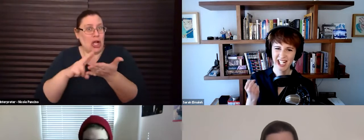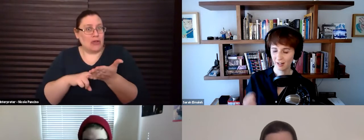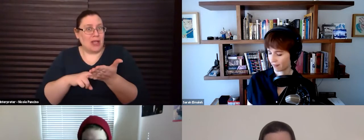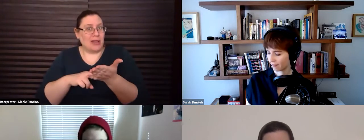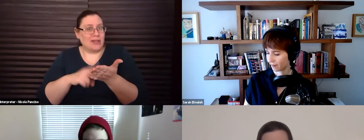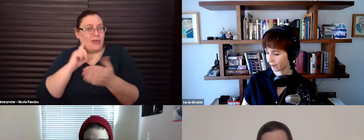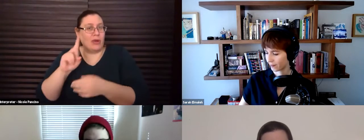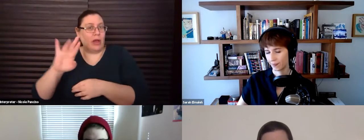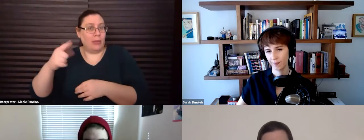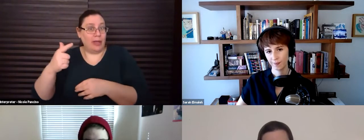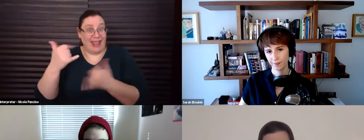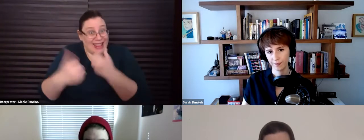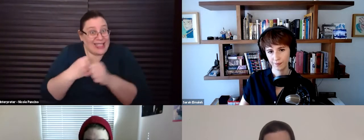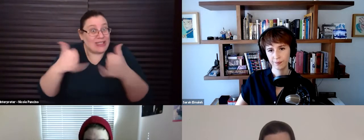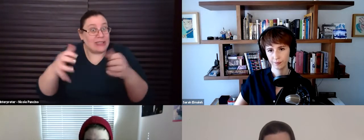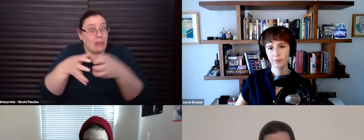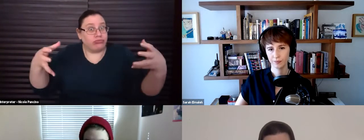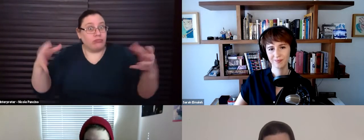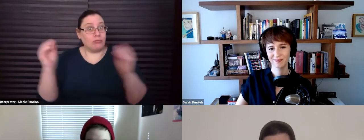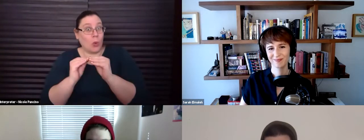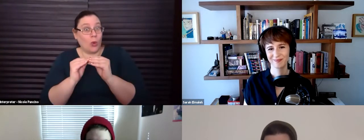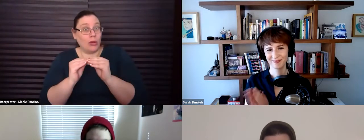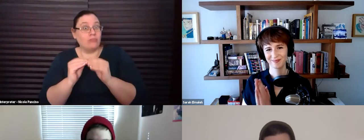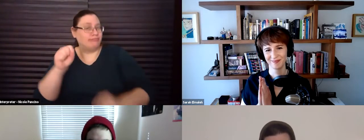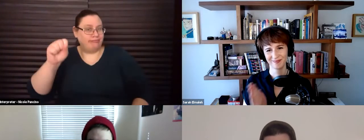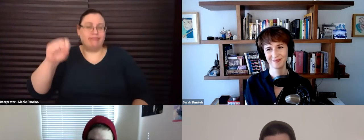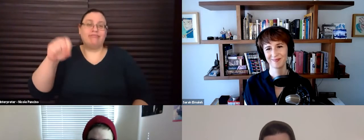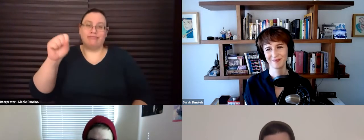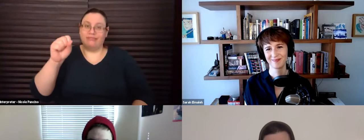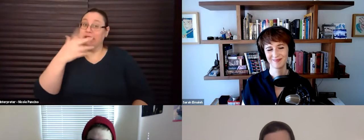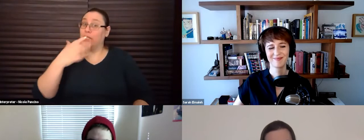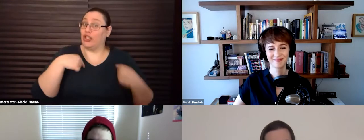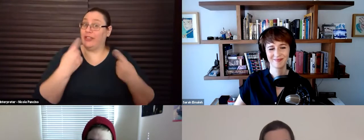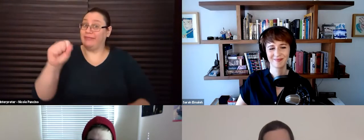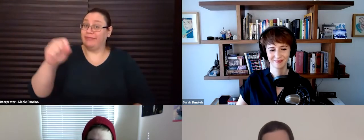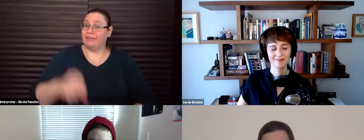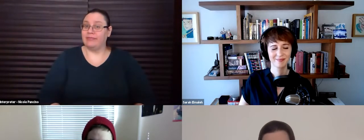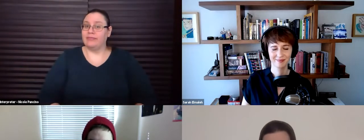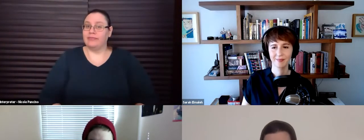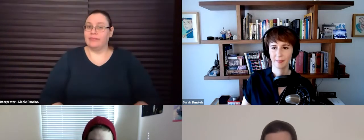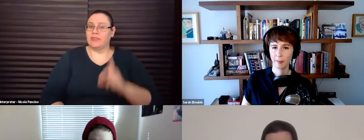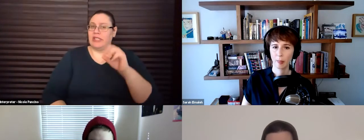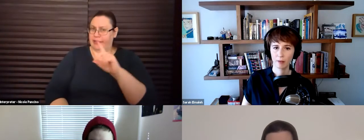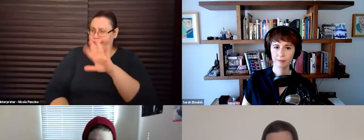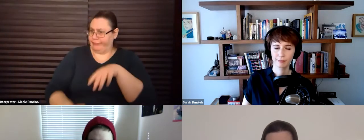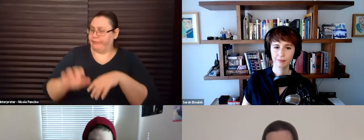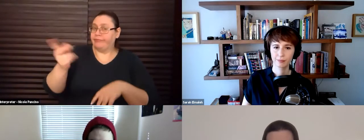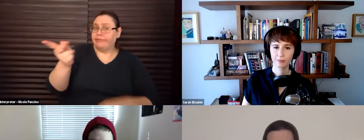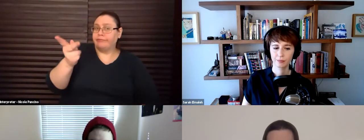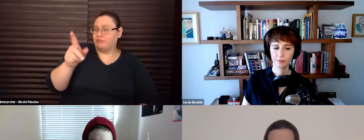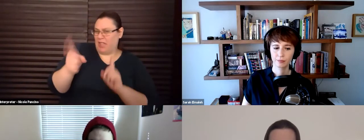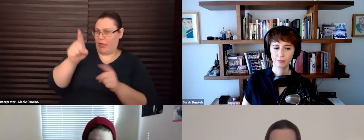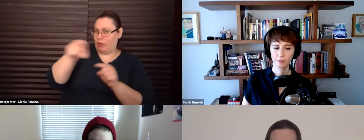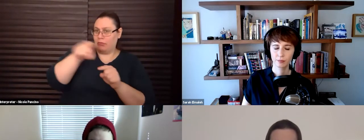continued to grow this year. Uh, so yeah, it's, that's been good actually. So did you guys, did, did either of you